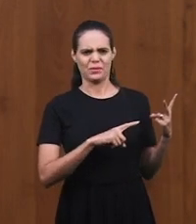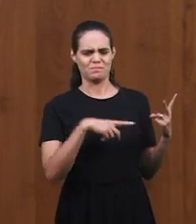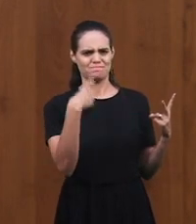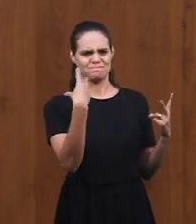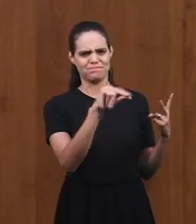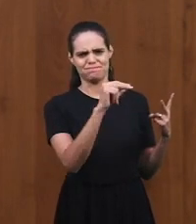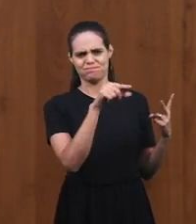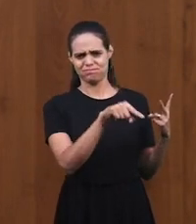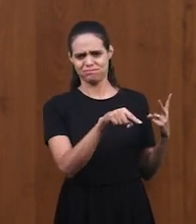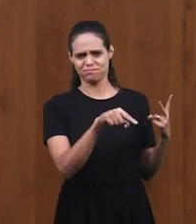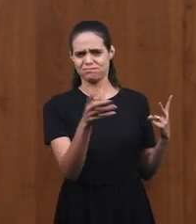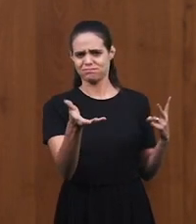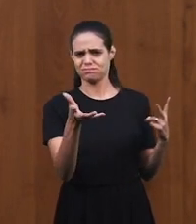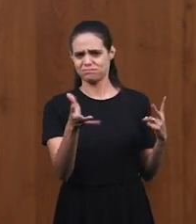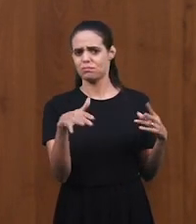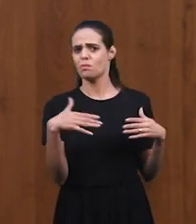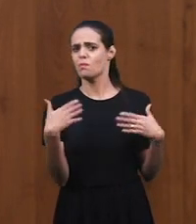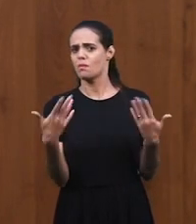is for you to choose.